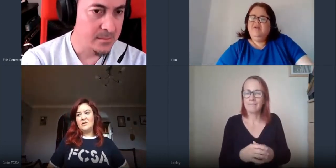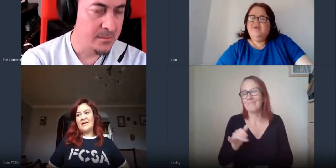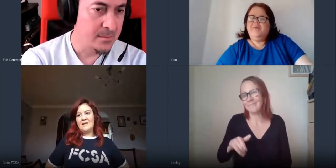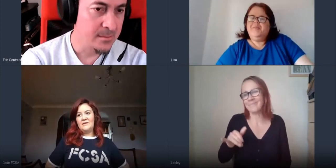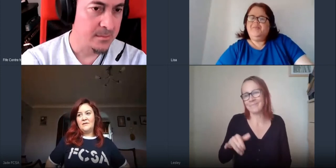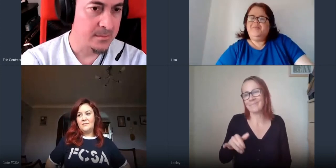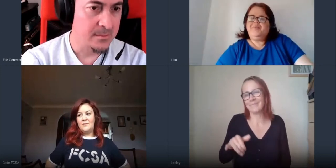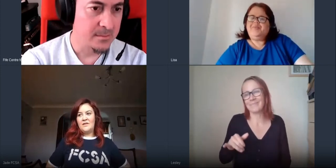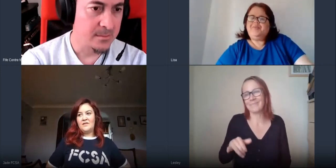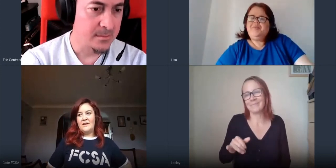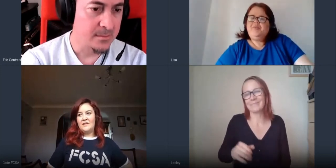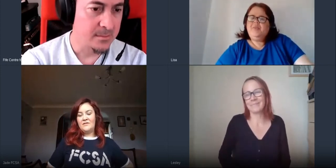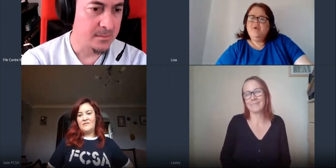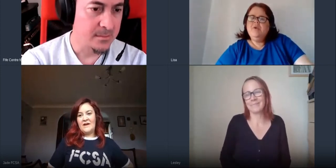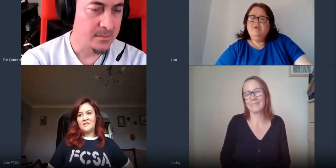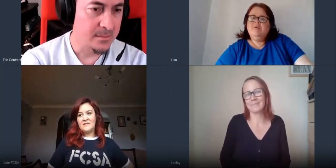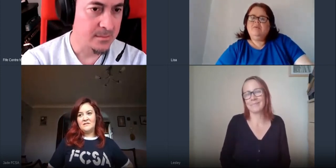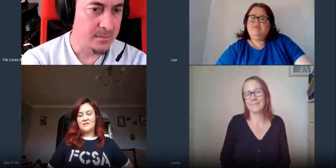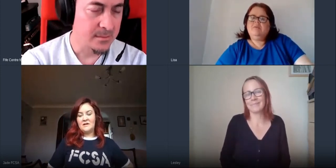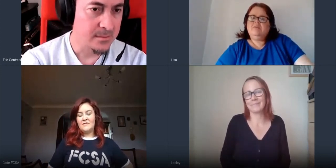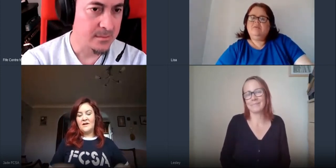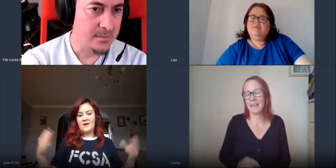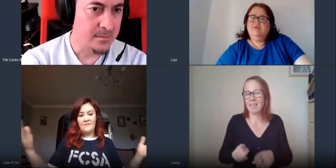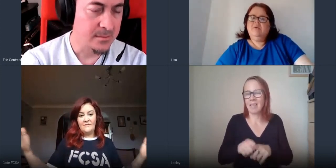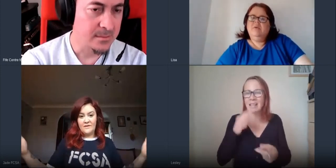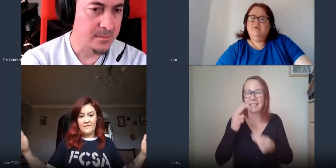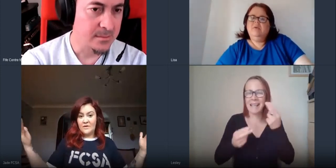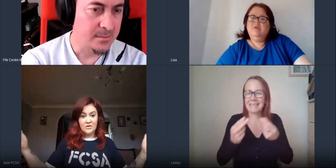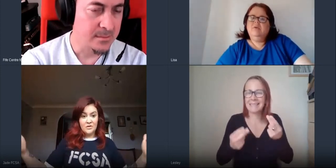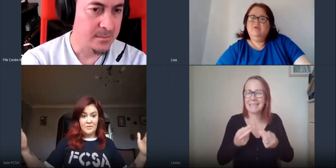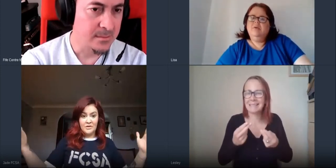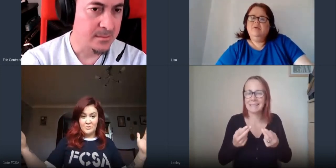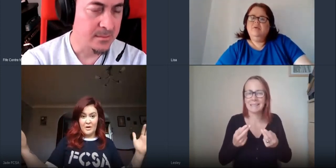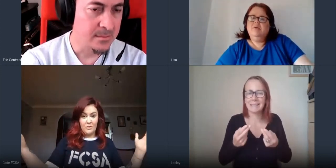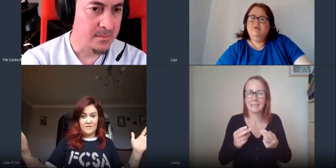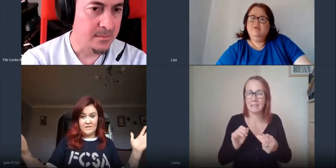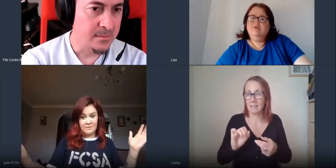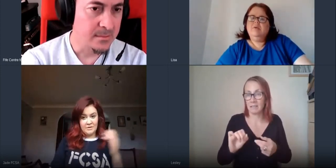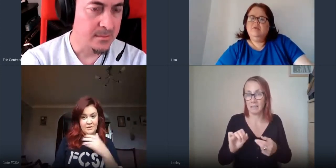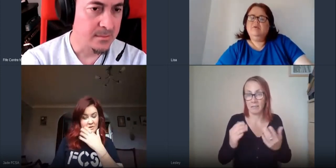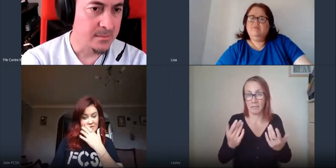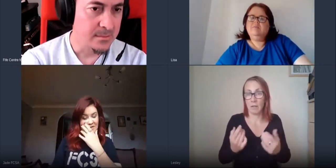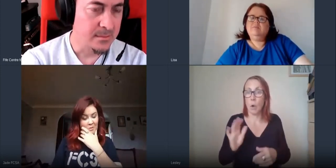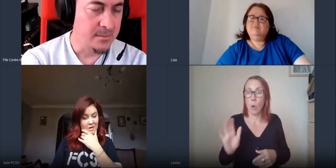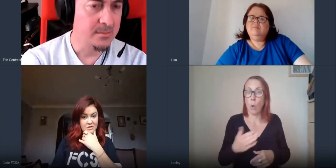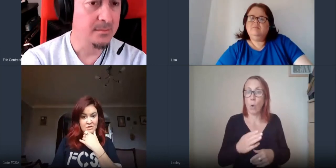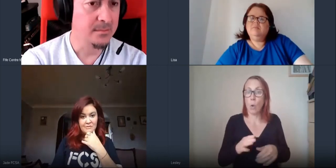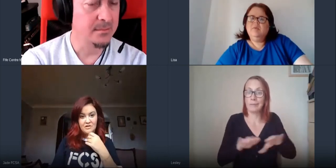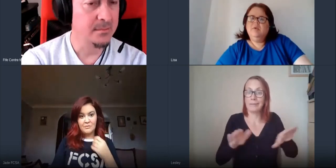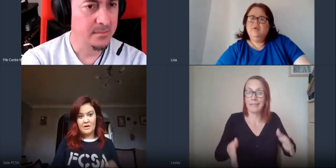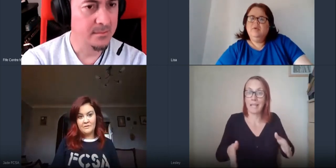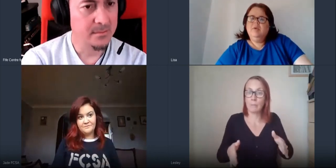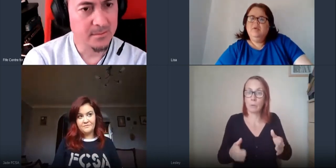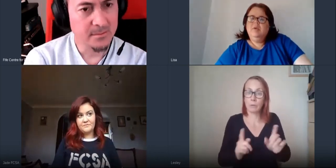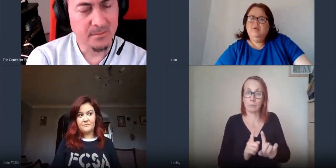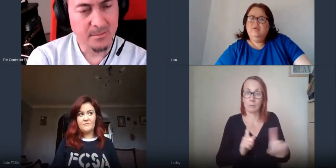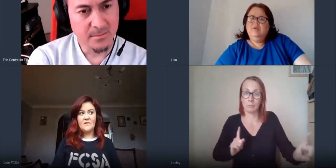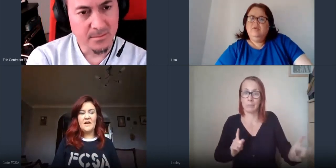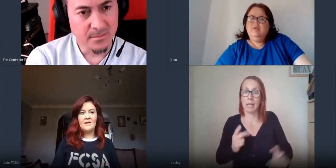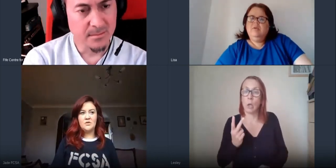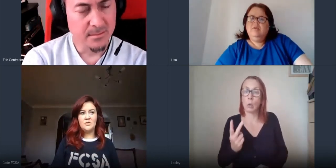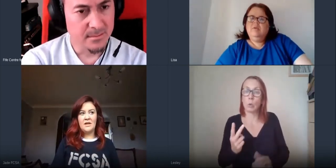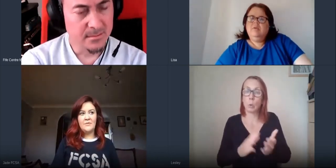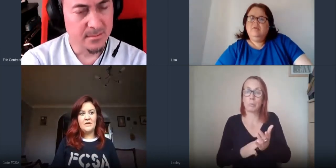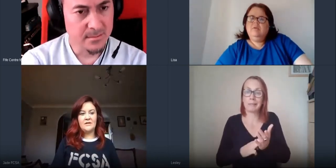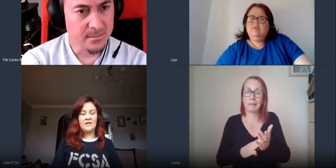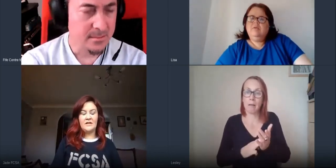again with like the refectories and stuff there have they they're two meters apart all the tables are sort of single pressing two meters apart and